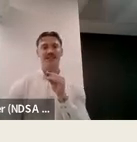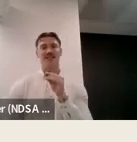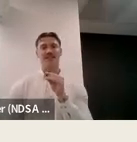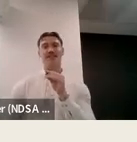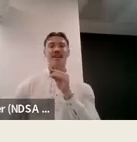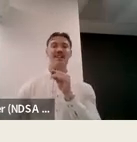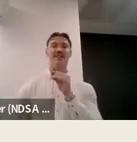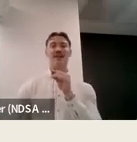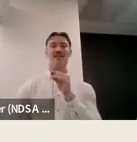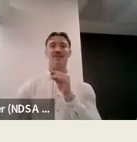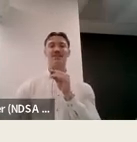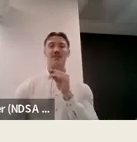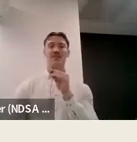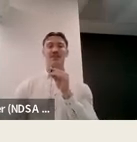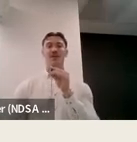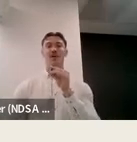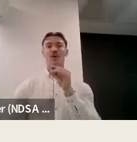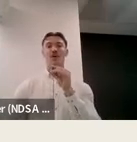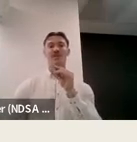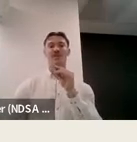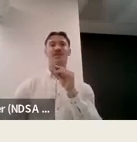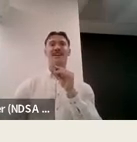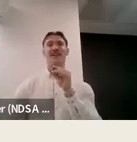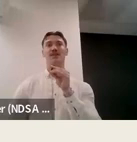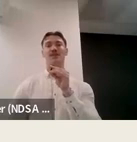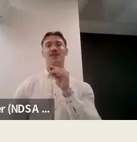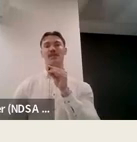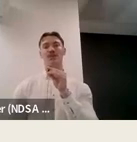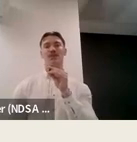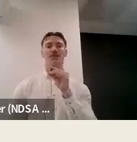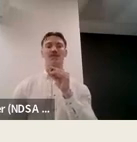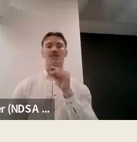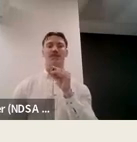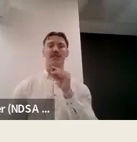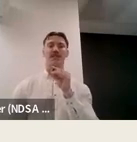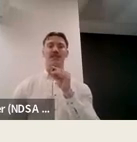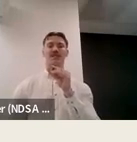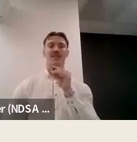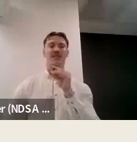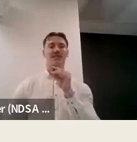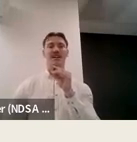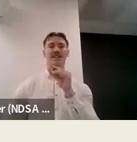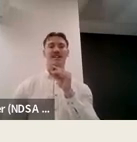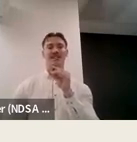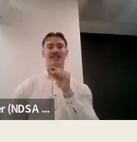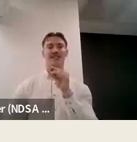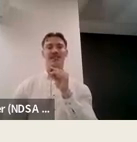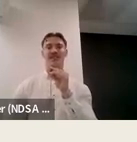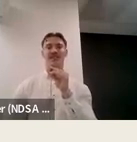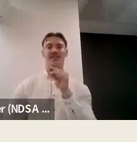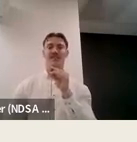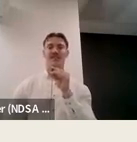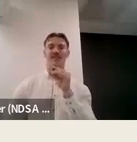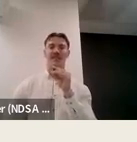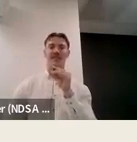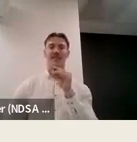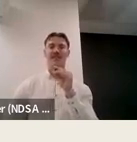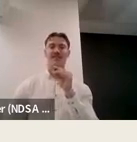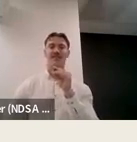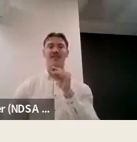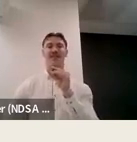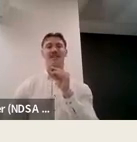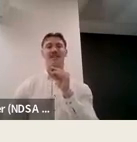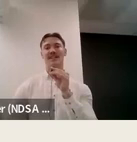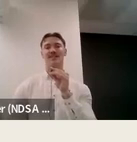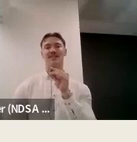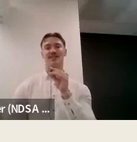national level in new zealand so we've got aqa we've got student auditors on the aqa board we've got the tertiary education commission which has